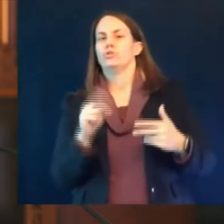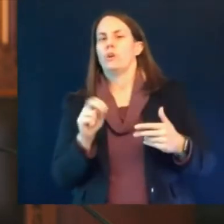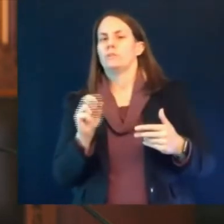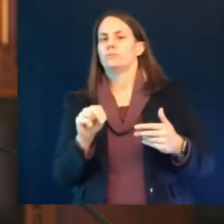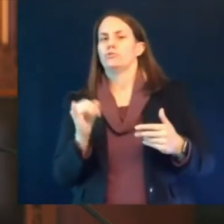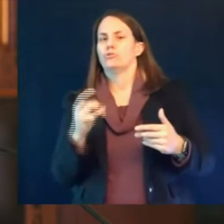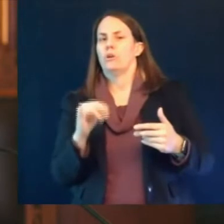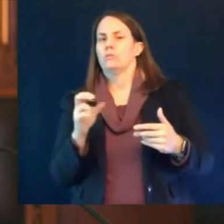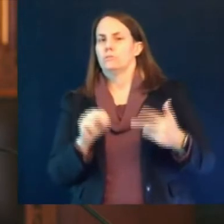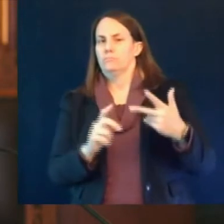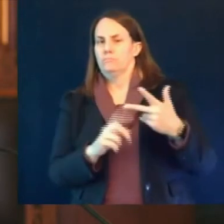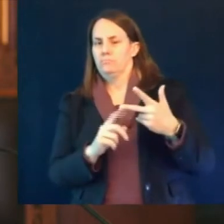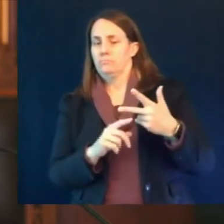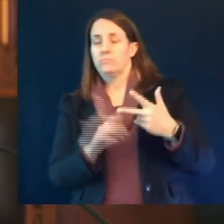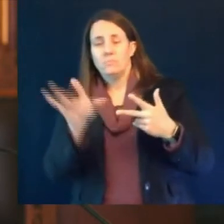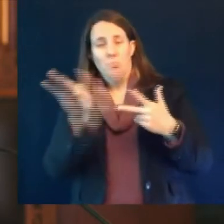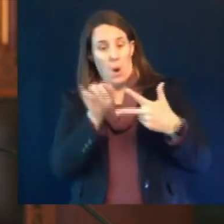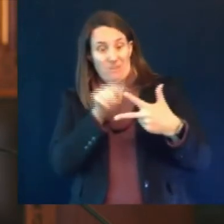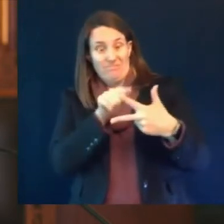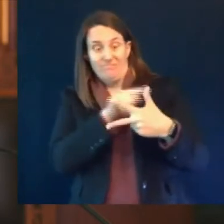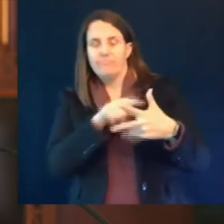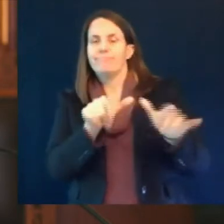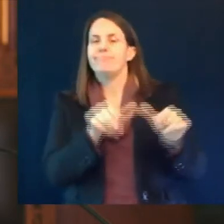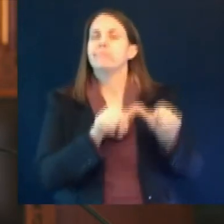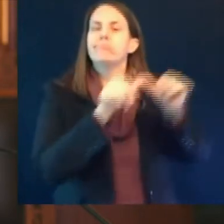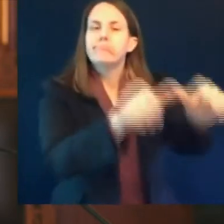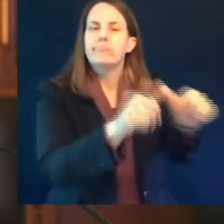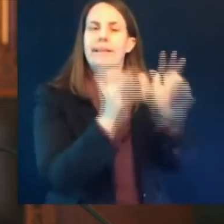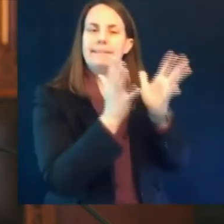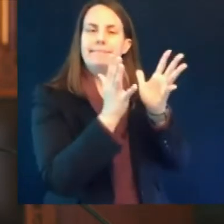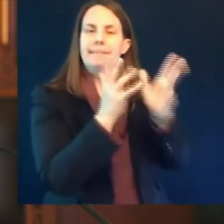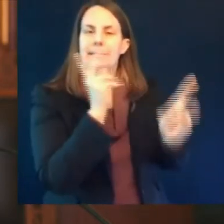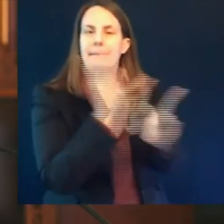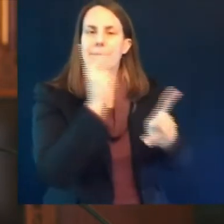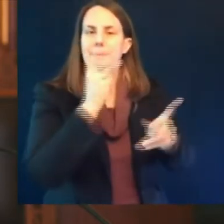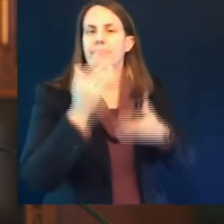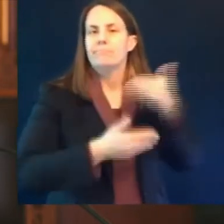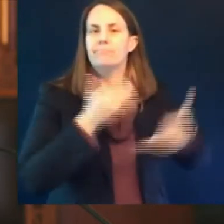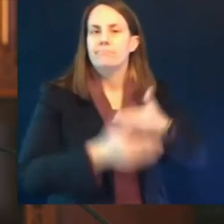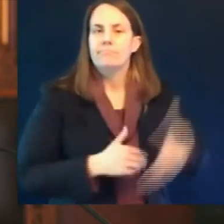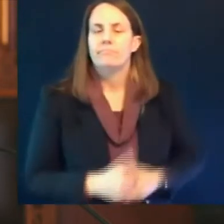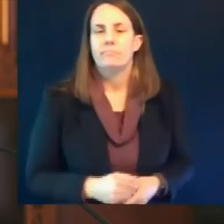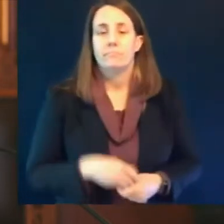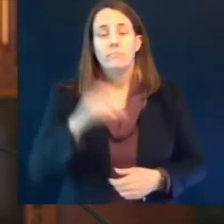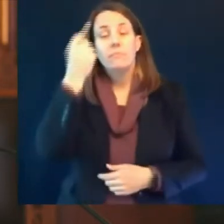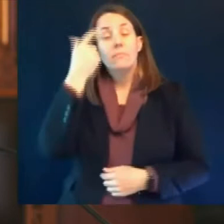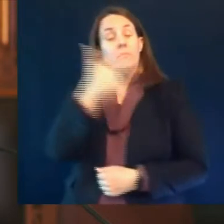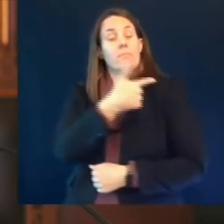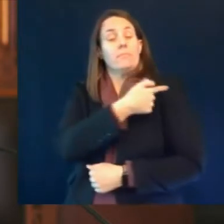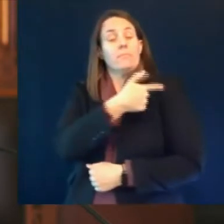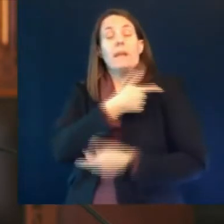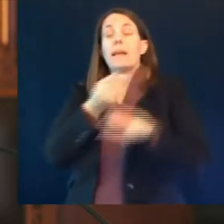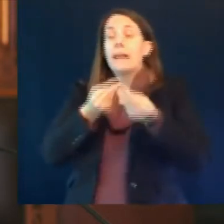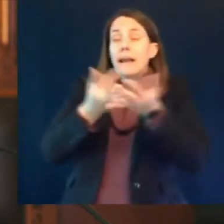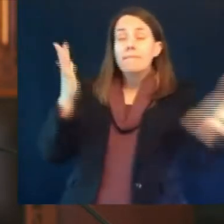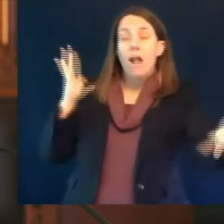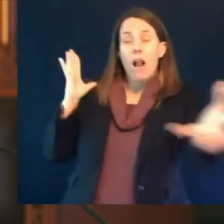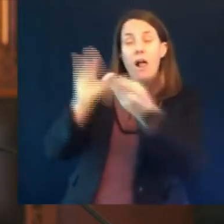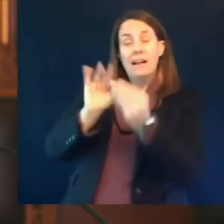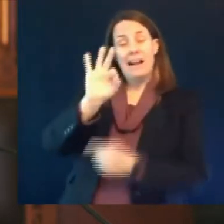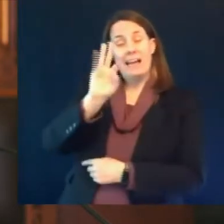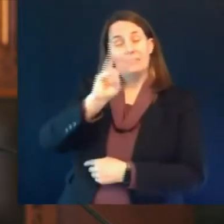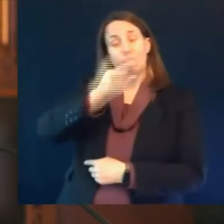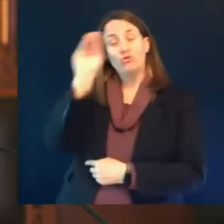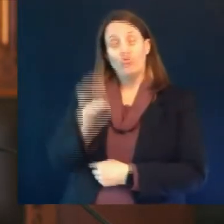the vaccines given to date in wisconsin are either pfizer or moderna since the beginning of the pandemic we've